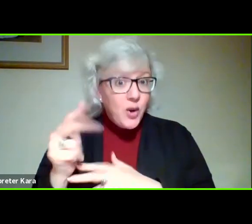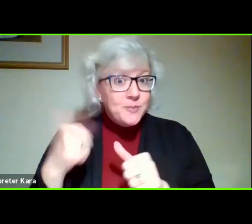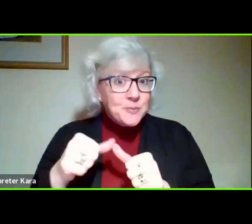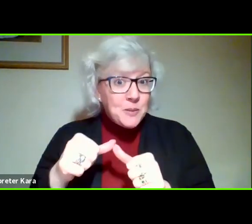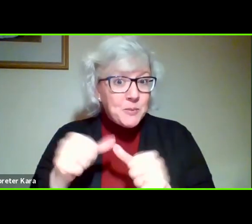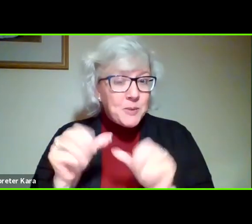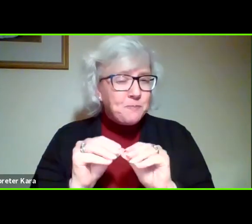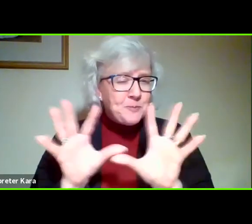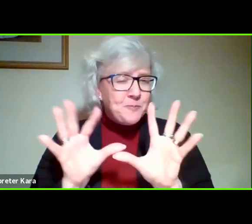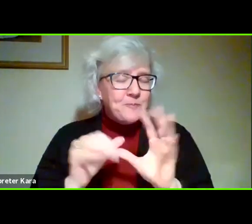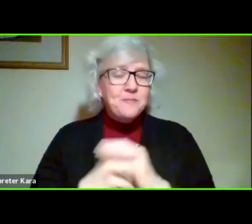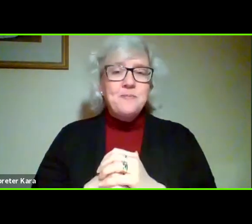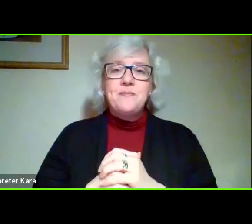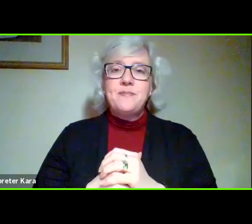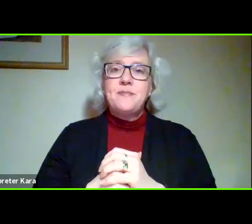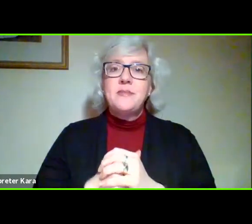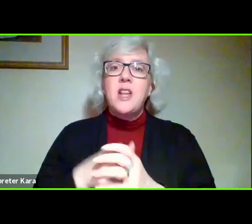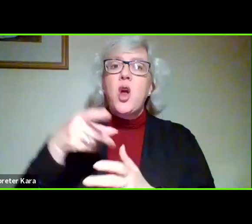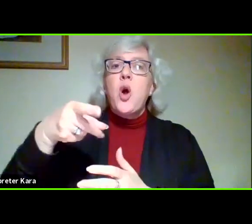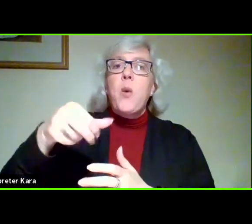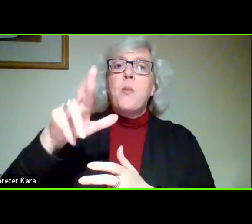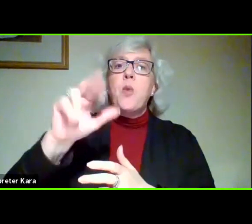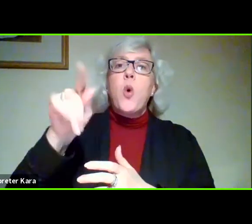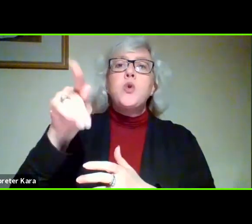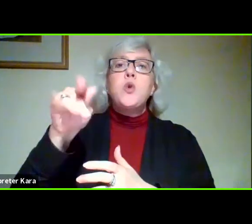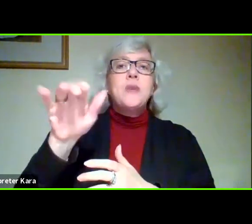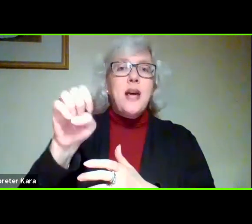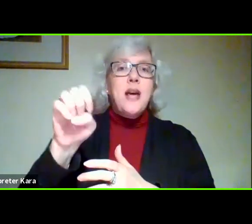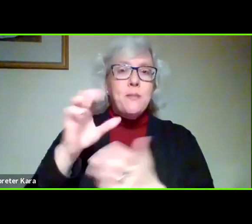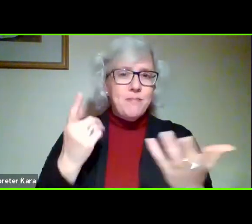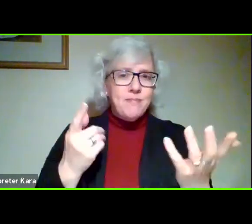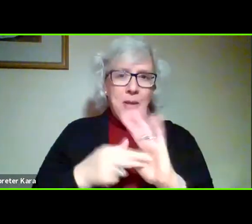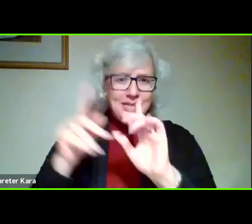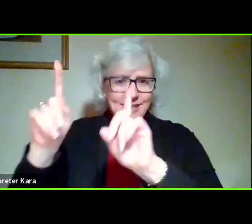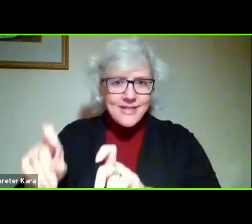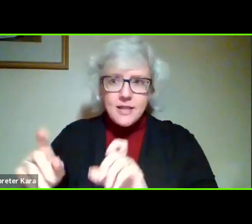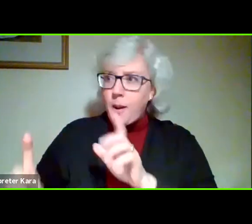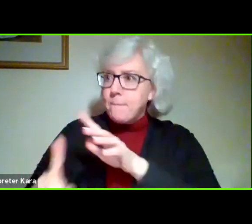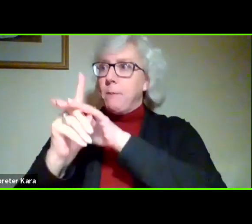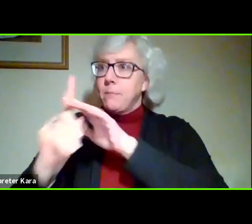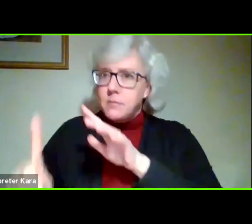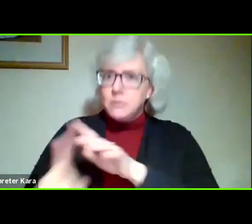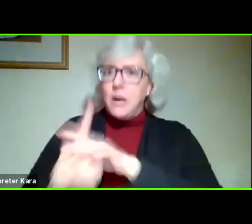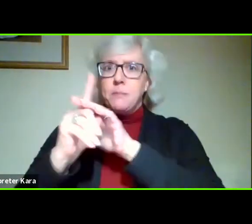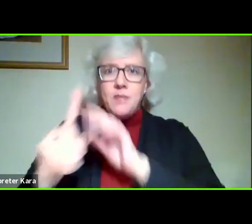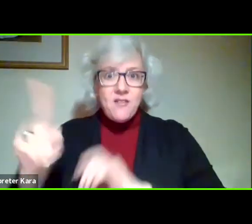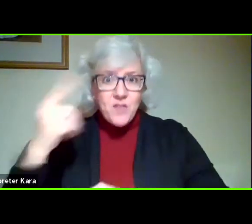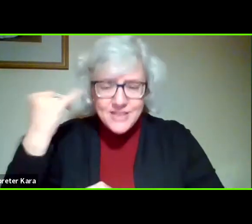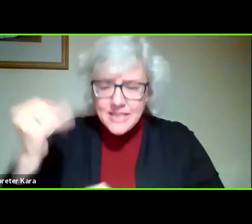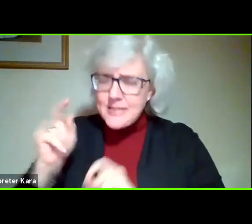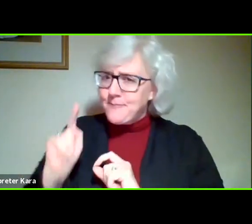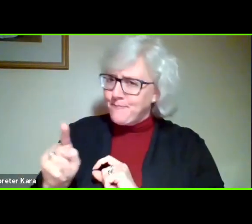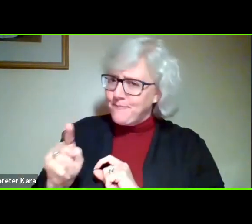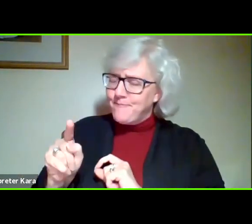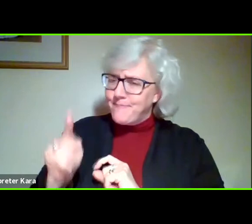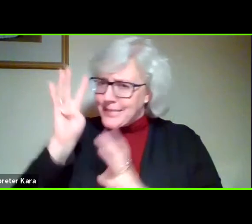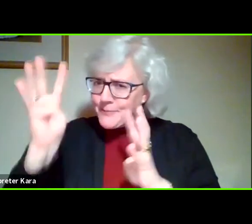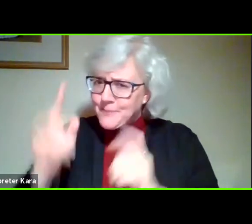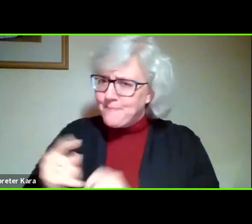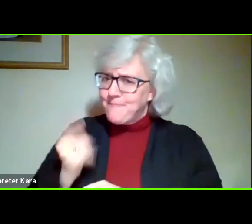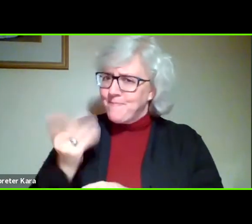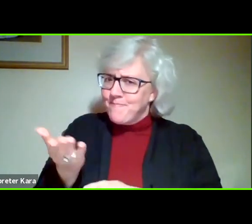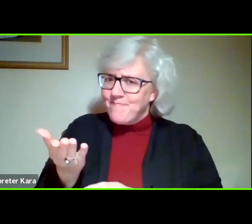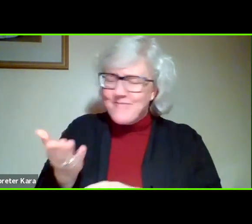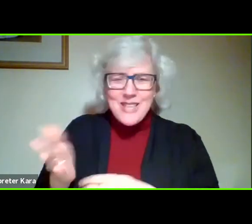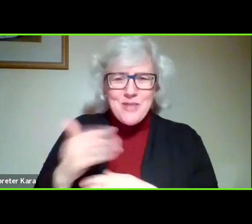very closely is the idea of prototyping and testing, and that the first idea, the first that you come up with, the first idea is